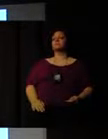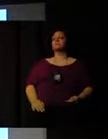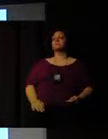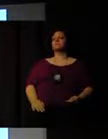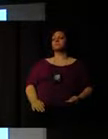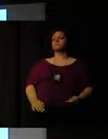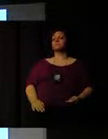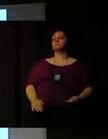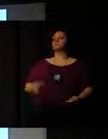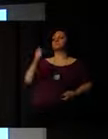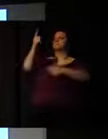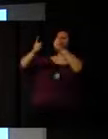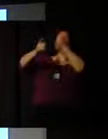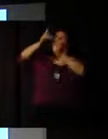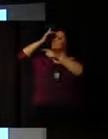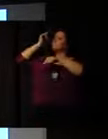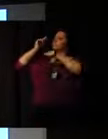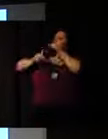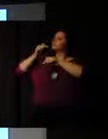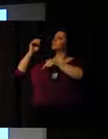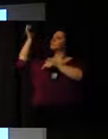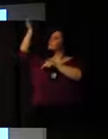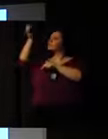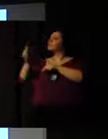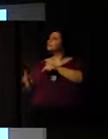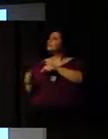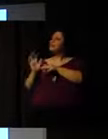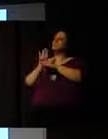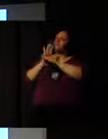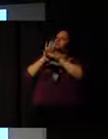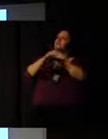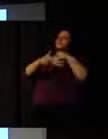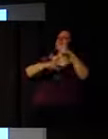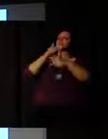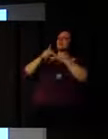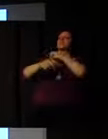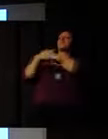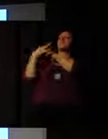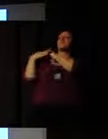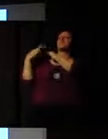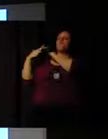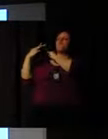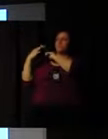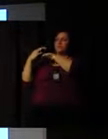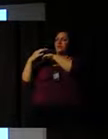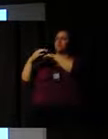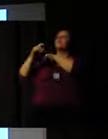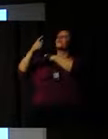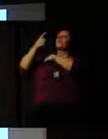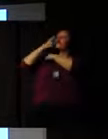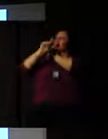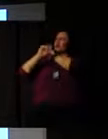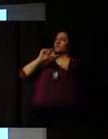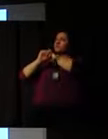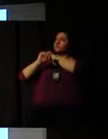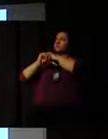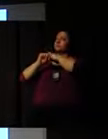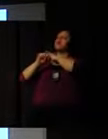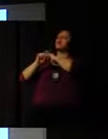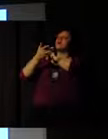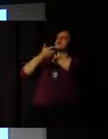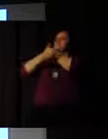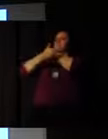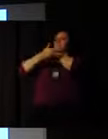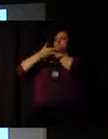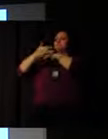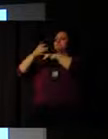a Friday to come and volunteer in your organization. By doing that, what you're doing is that you're opening your doors and you're allowing them to